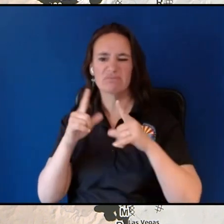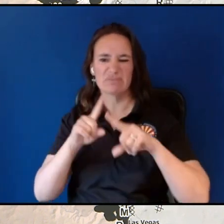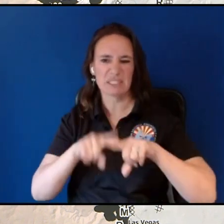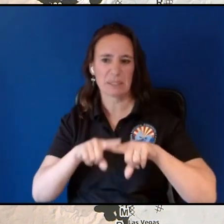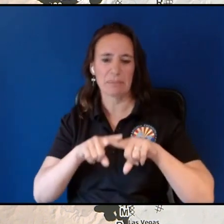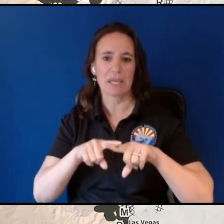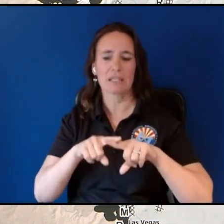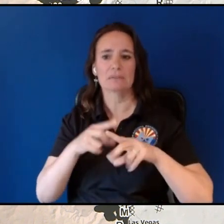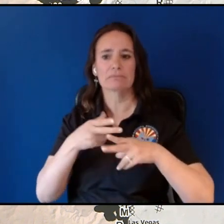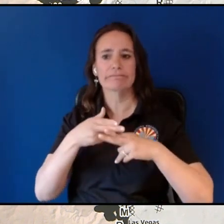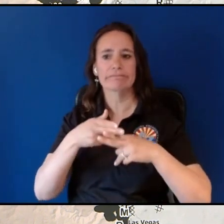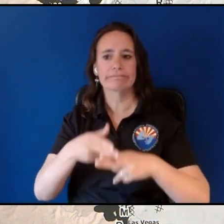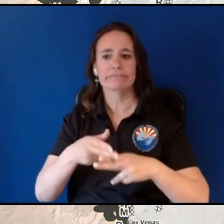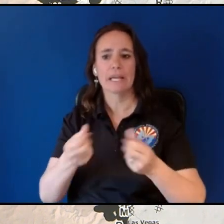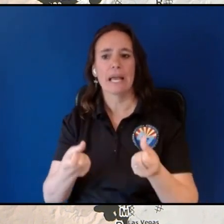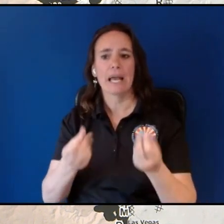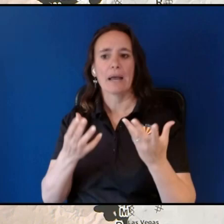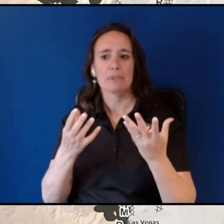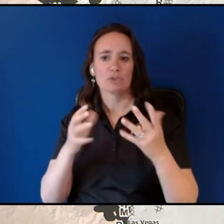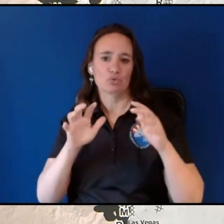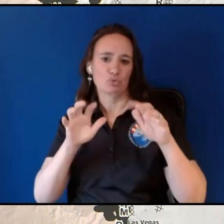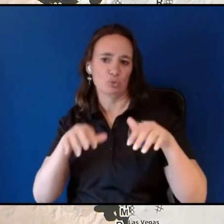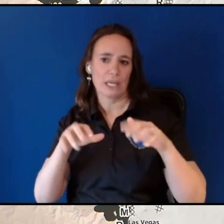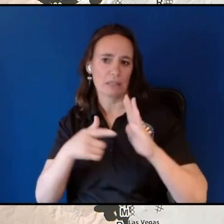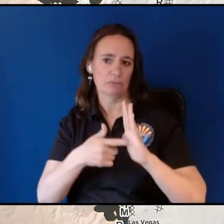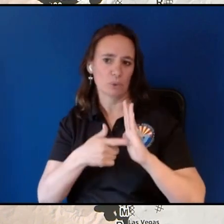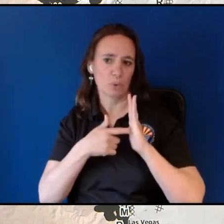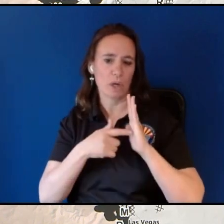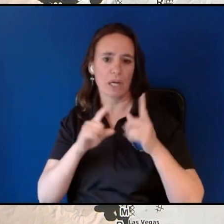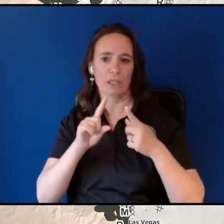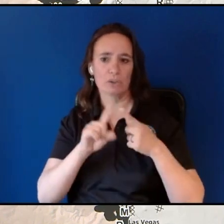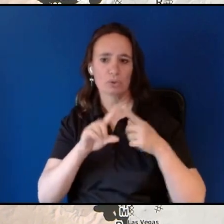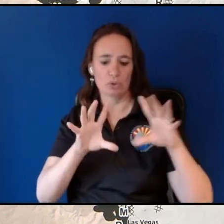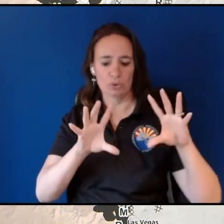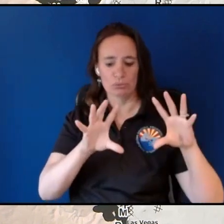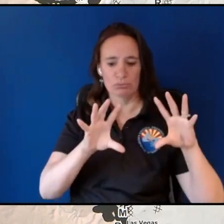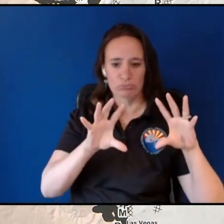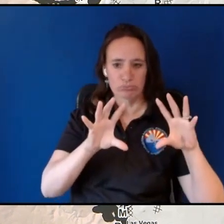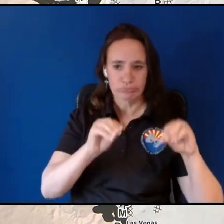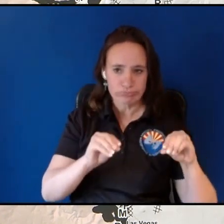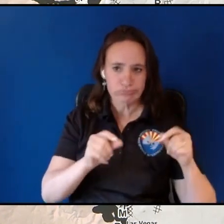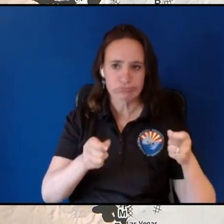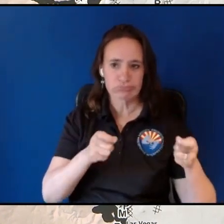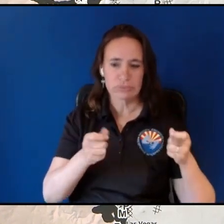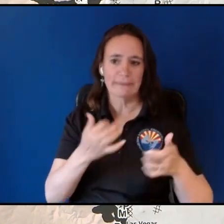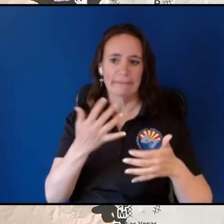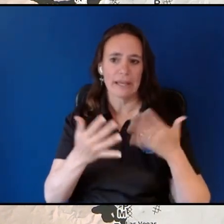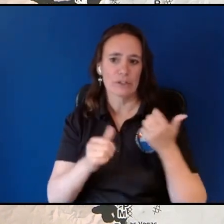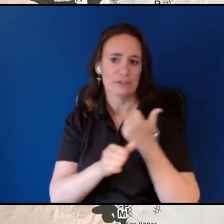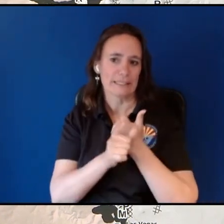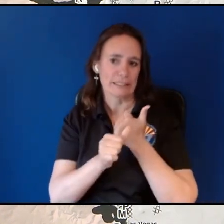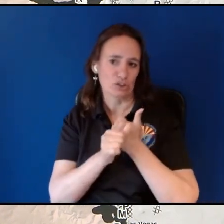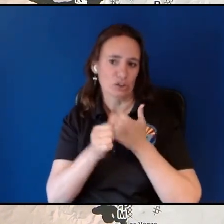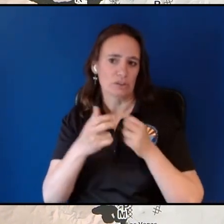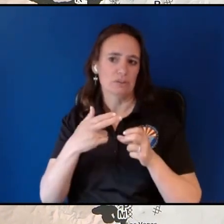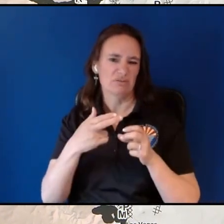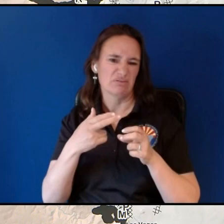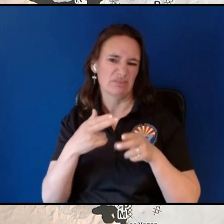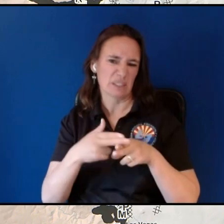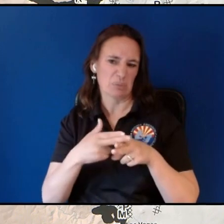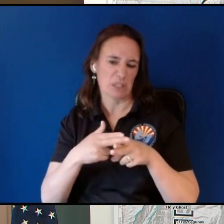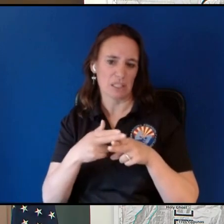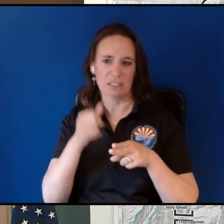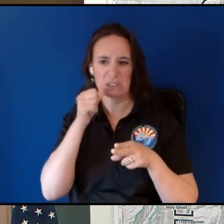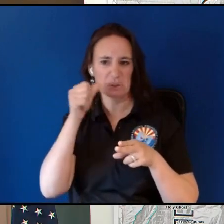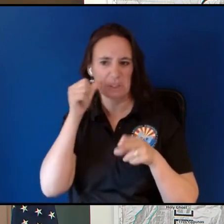to as the amount of rain needed to significantly mitigate fire danger at least temporarily and we really didn't see that yesterday